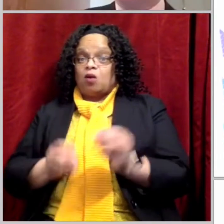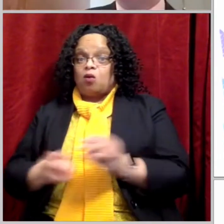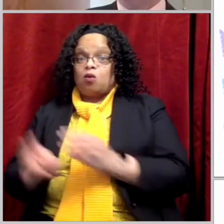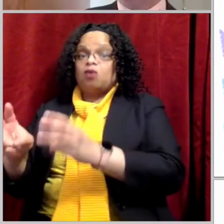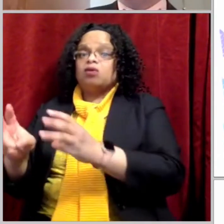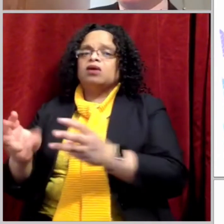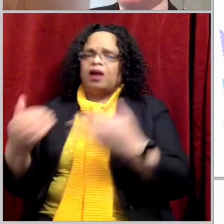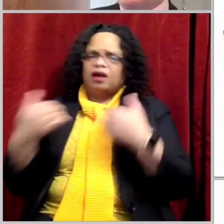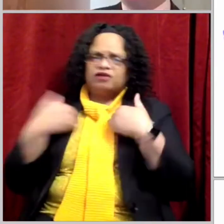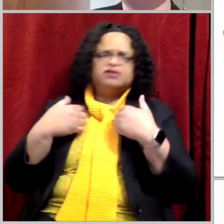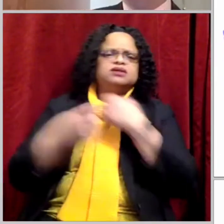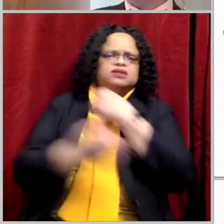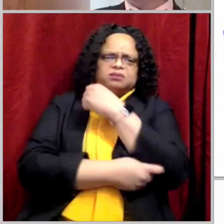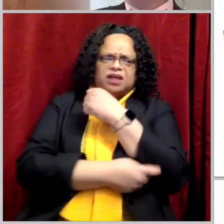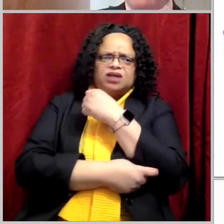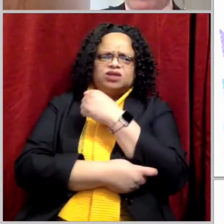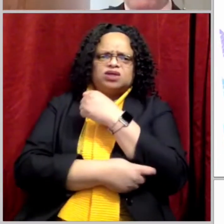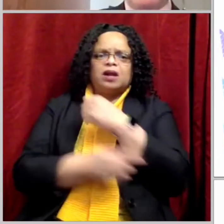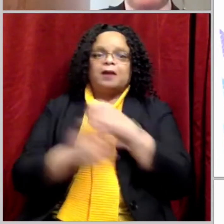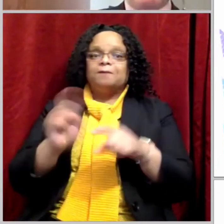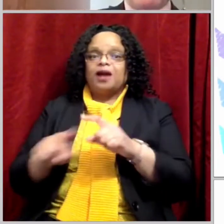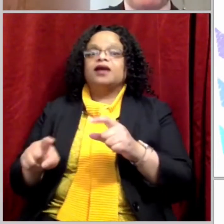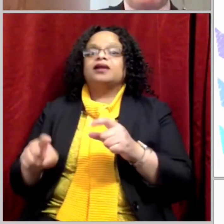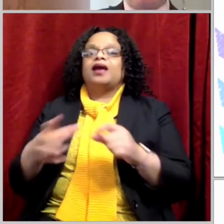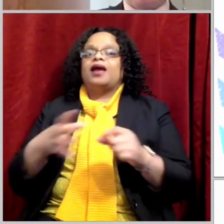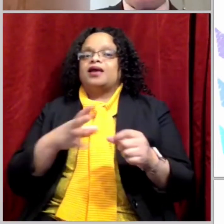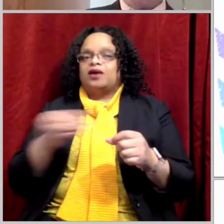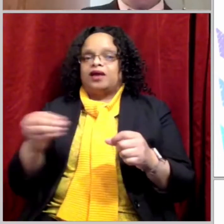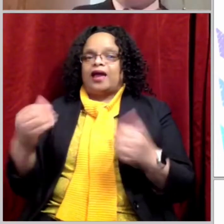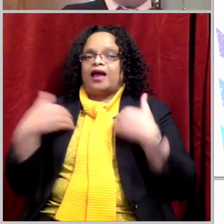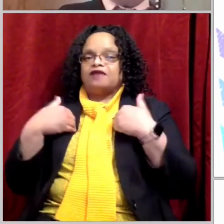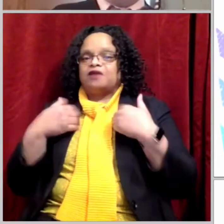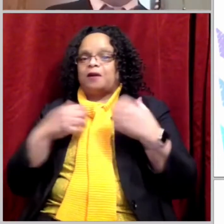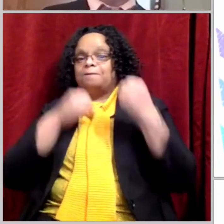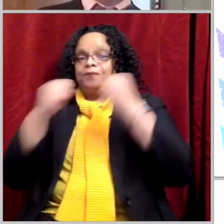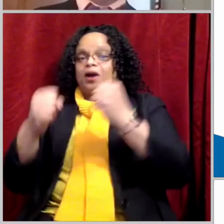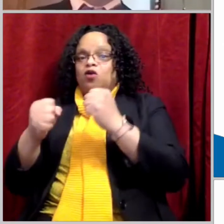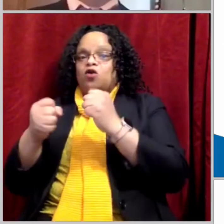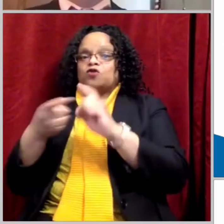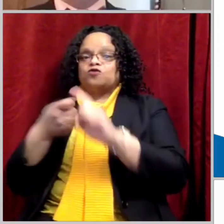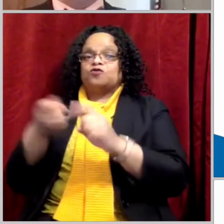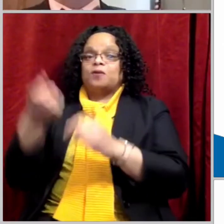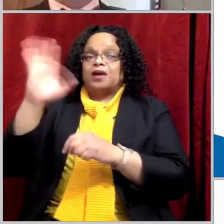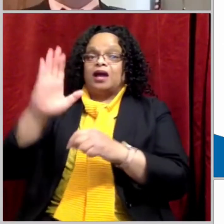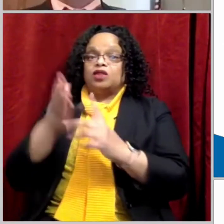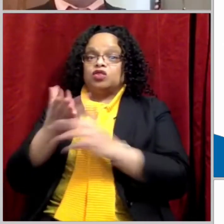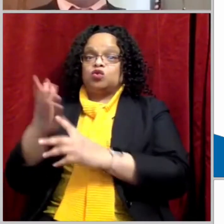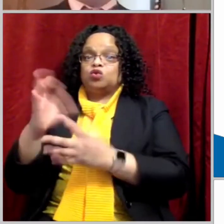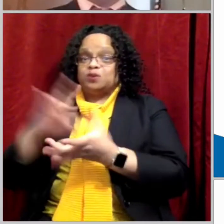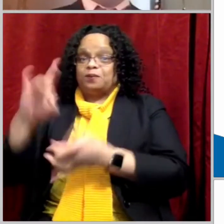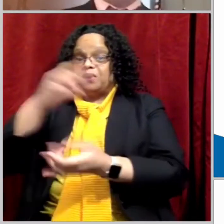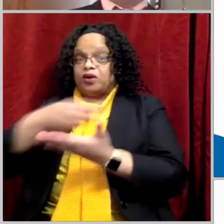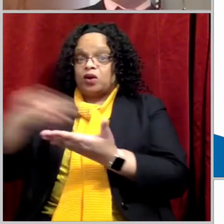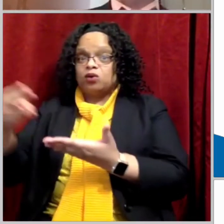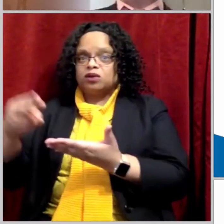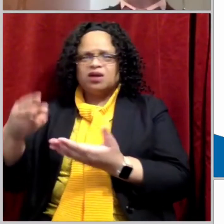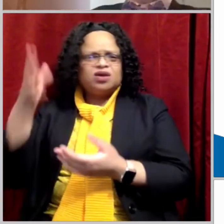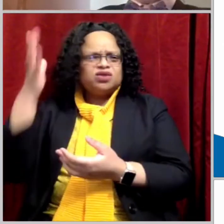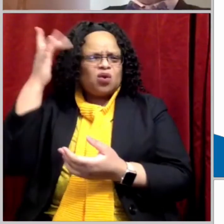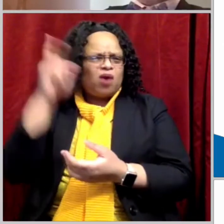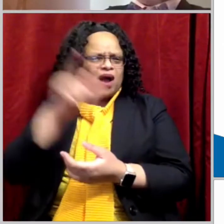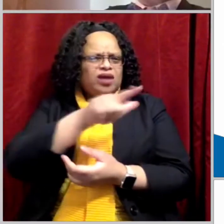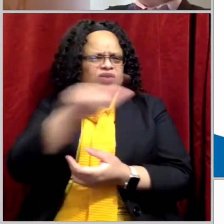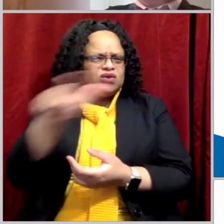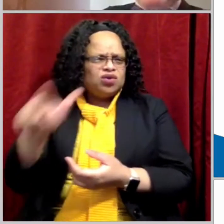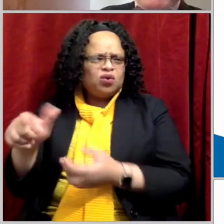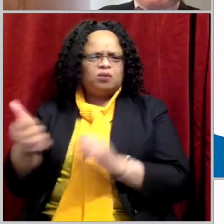power of God through the Holy Spirit. So why should you be baptized? Why should